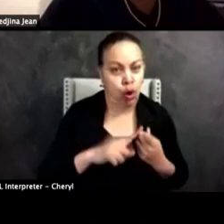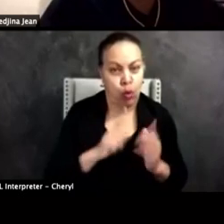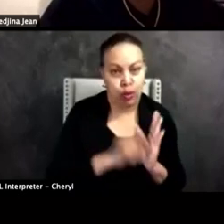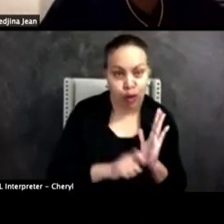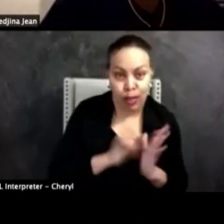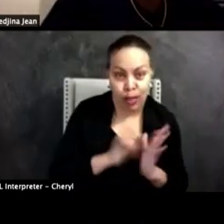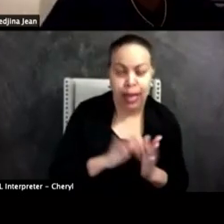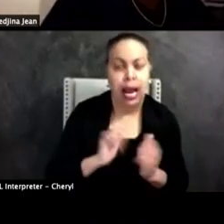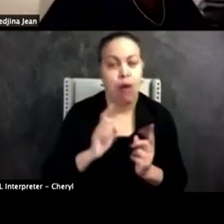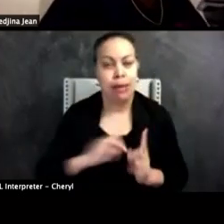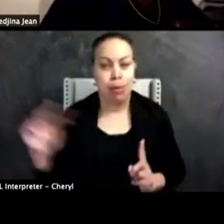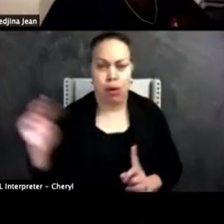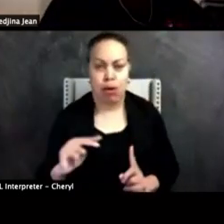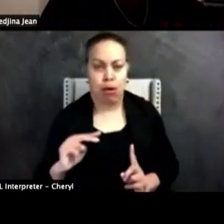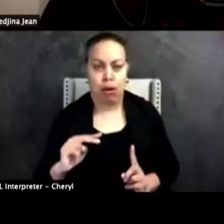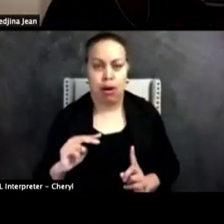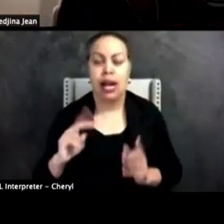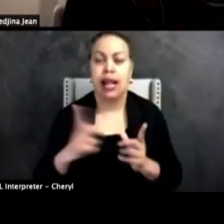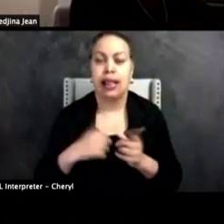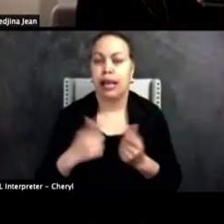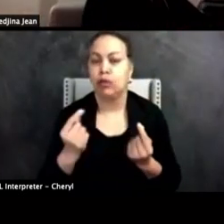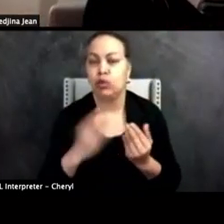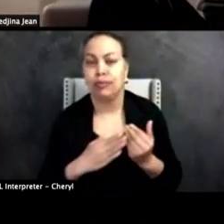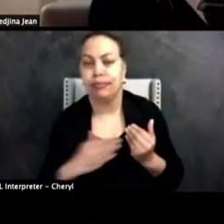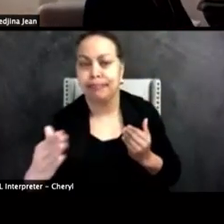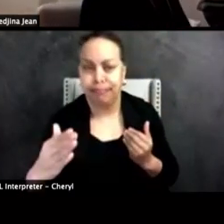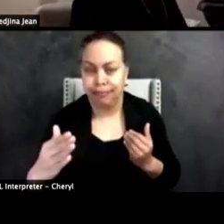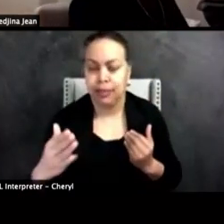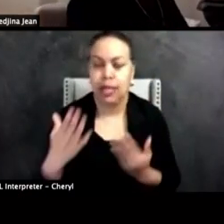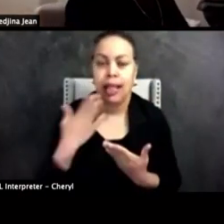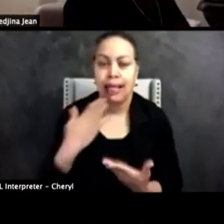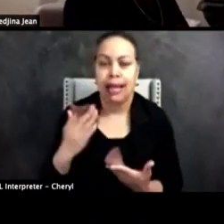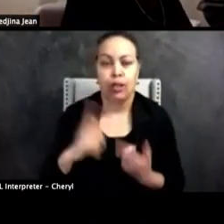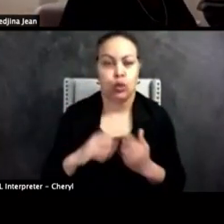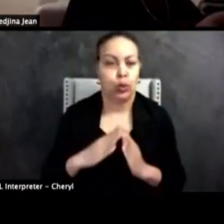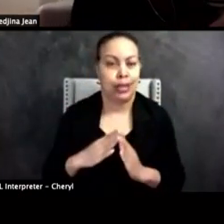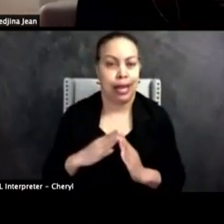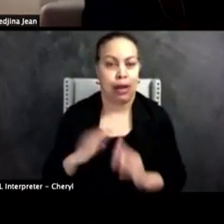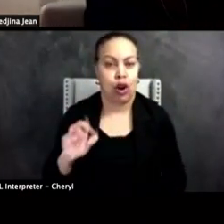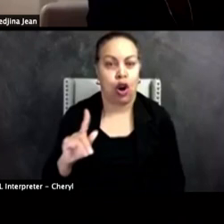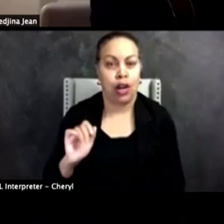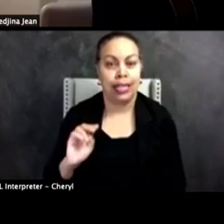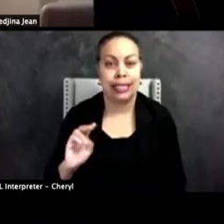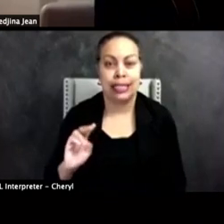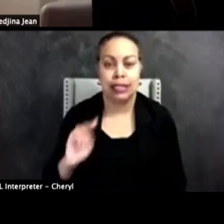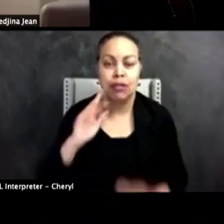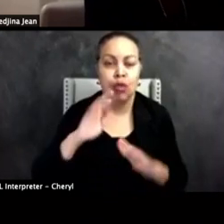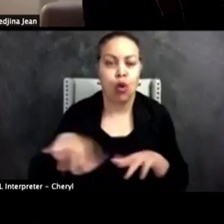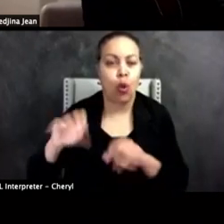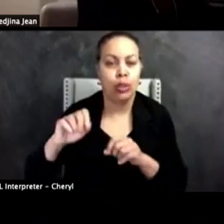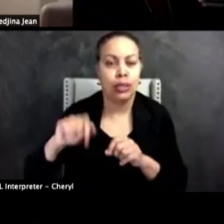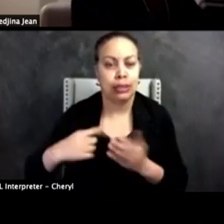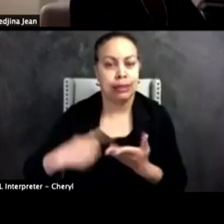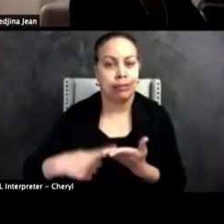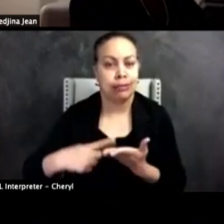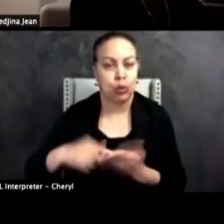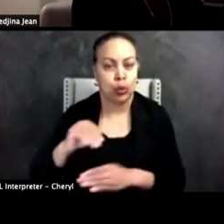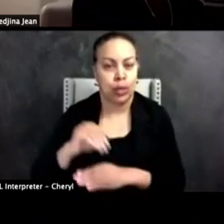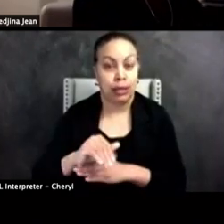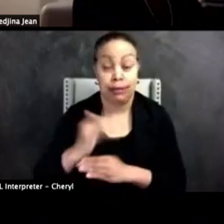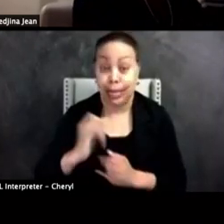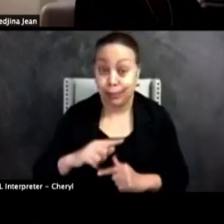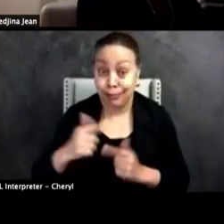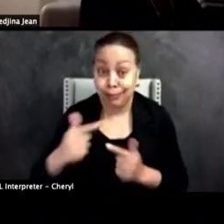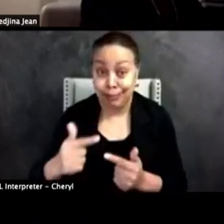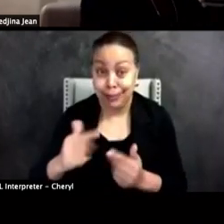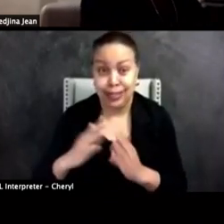people perceived it, and what we can do going forward. So I want to say thank you to the town of Arlington for even hosting this conversation tonight. I turn it back over